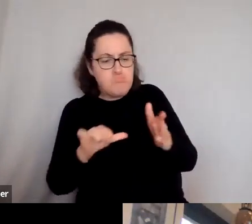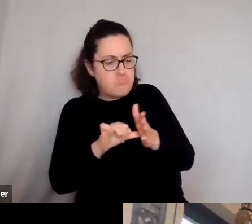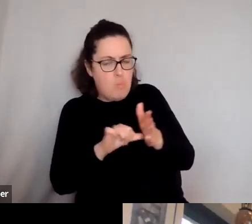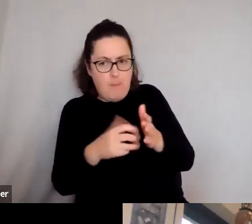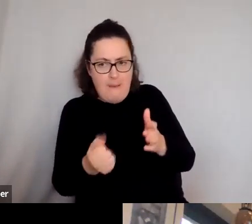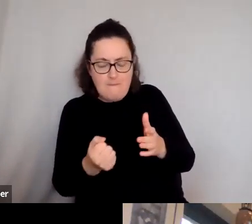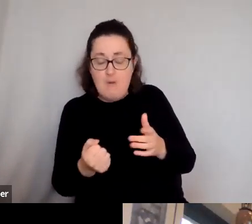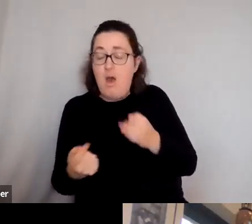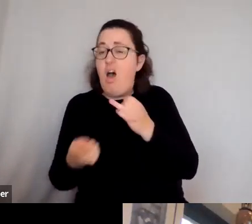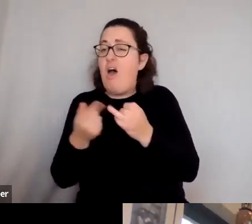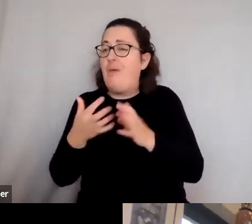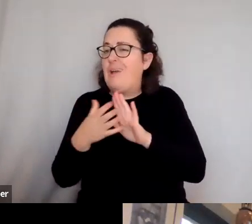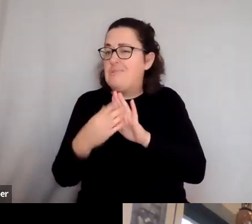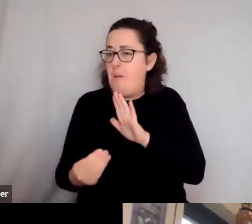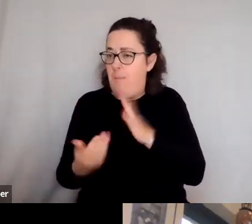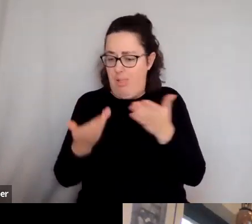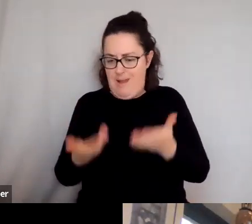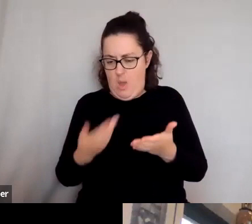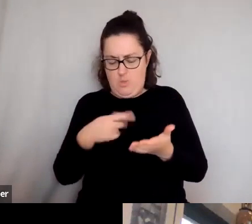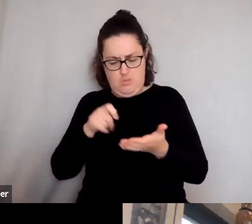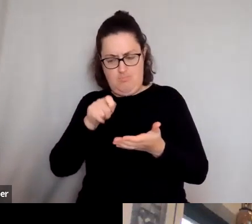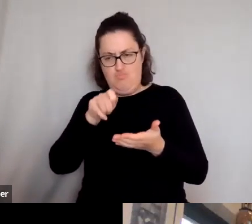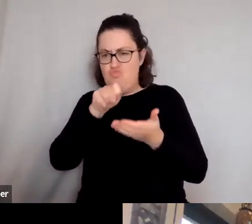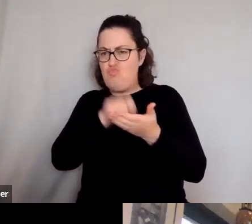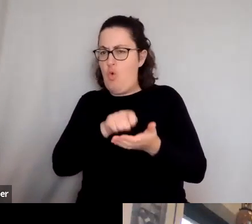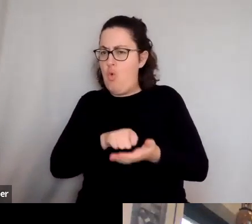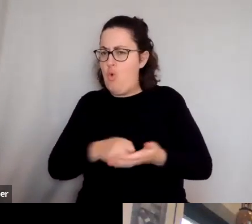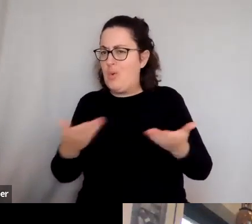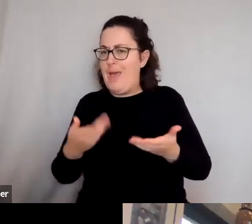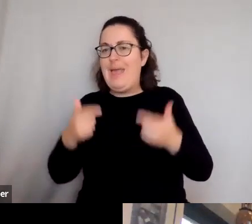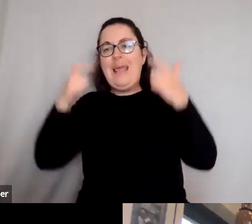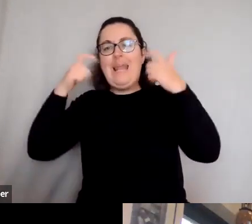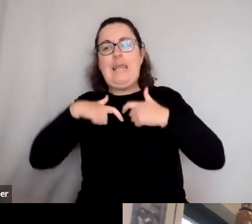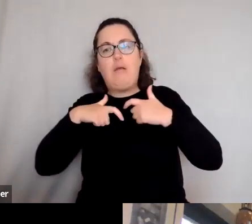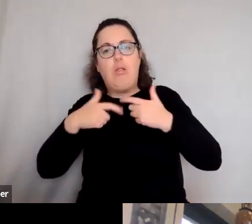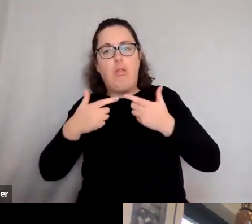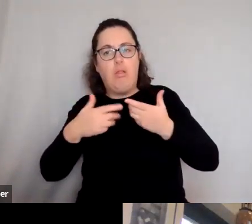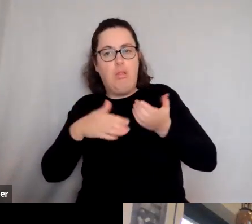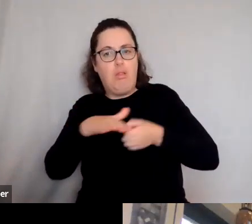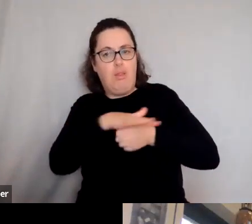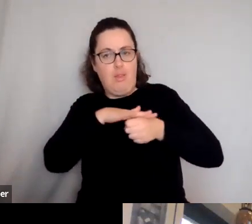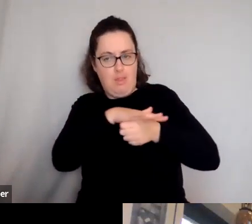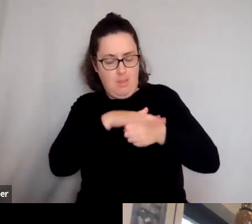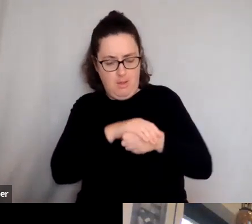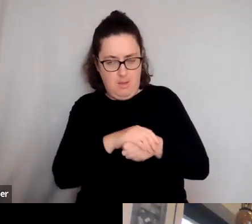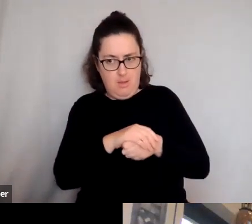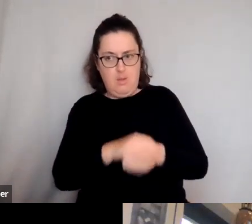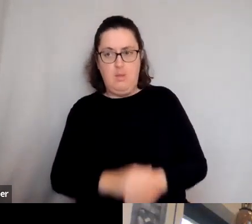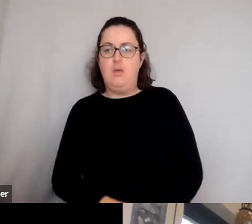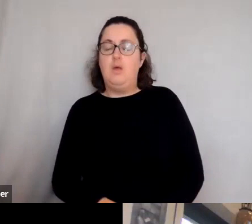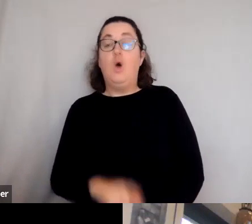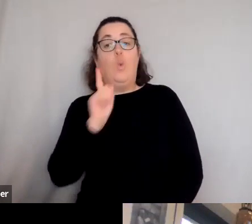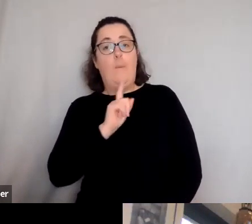I'm looking at now, which is recorded in a whole set of legal cases, about a woman who had